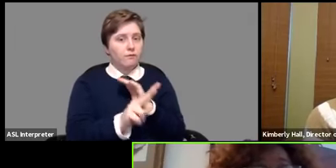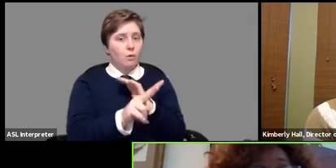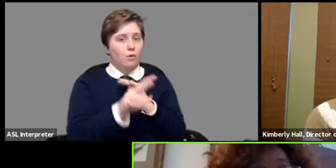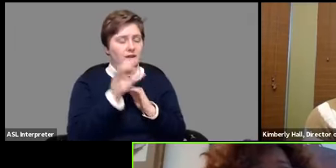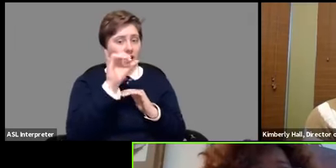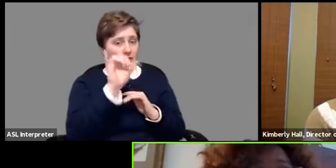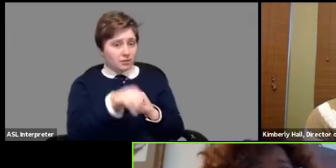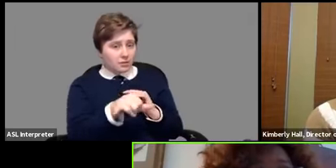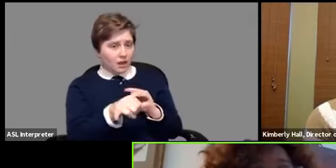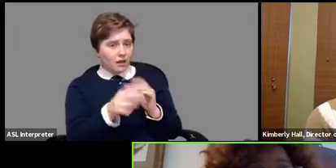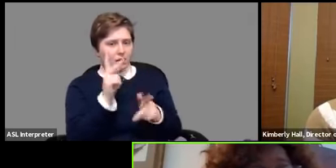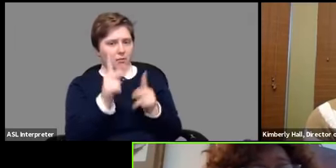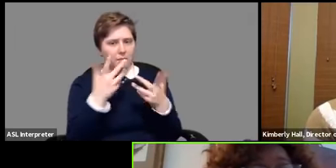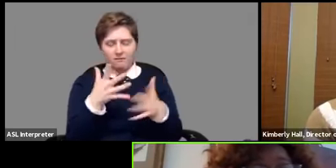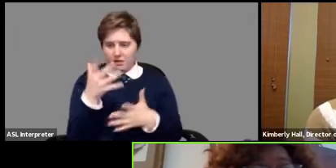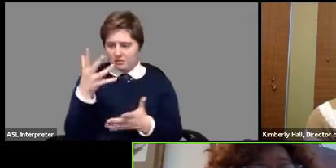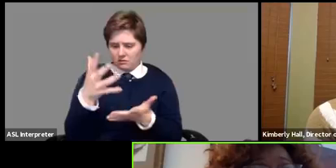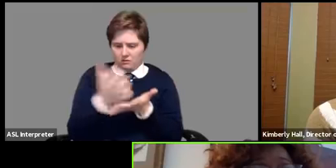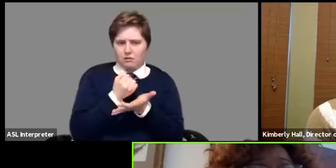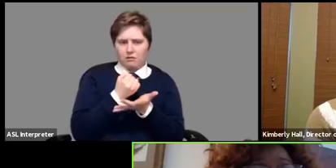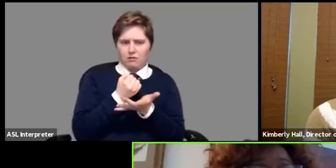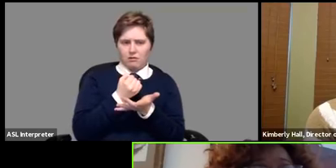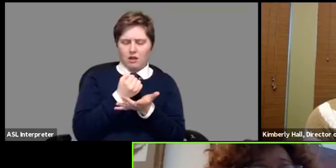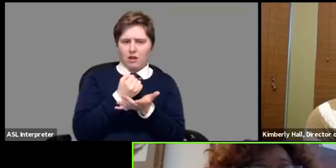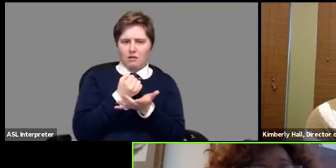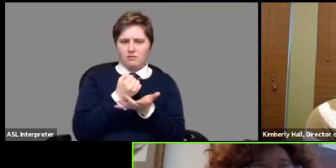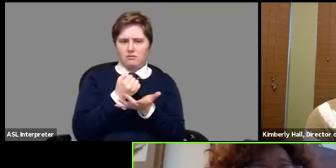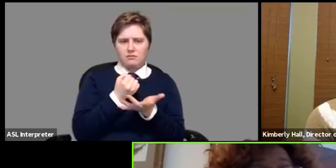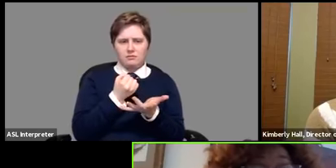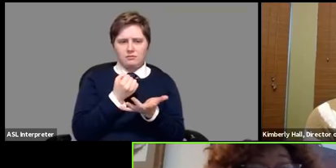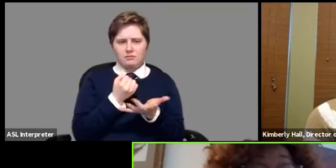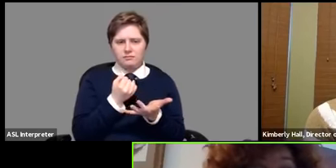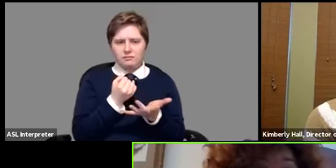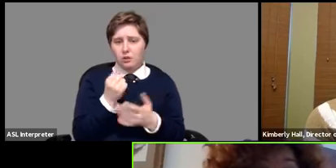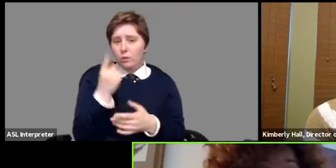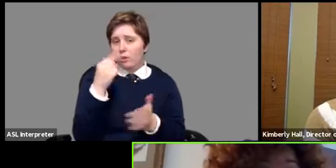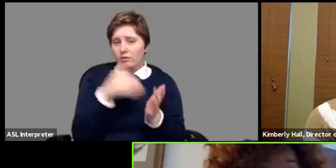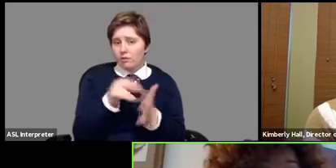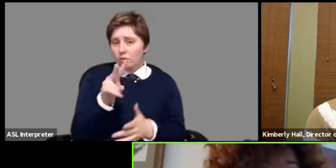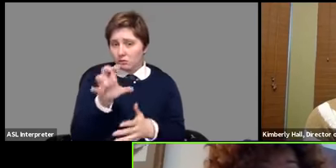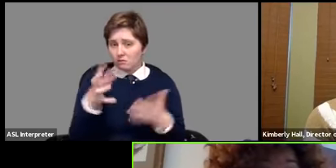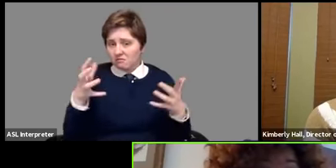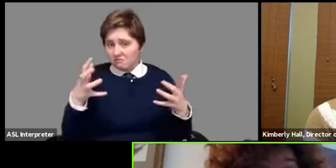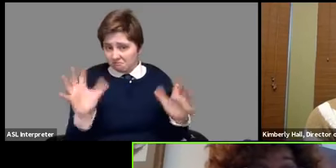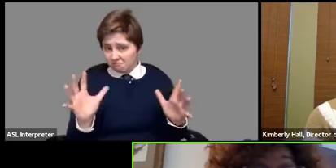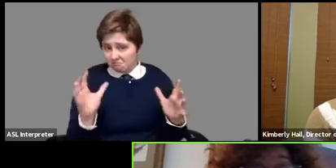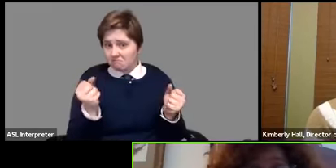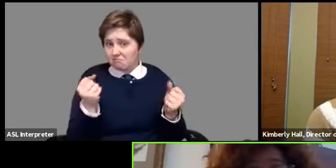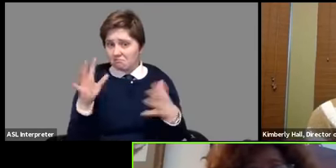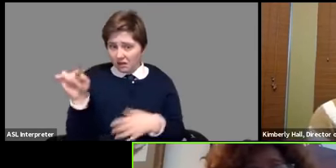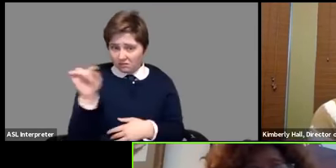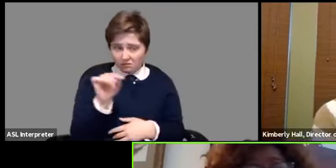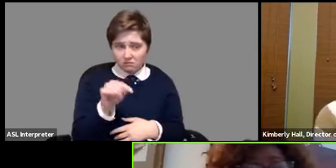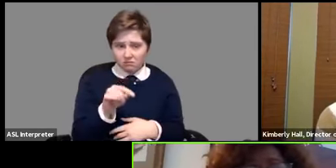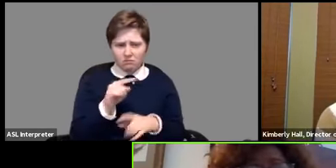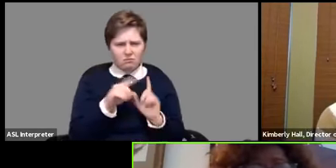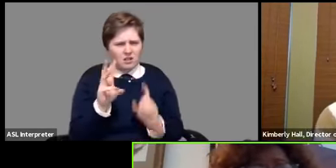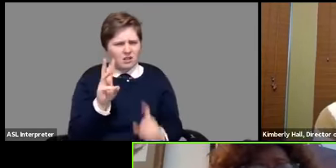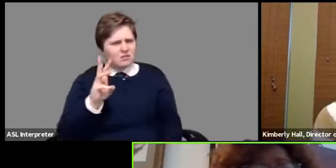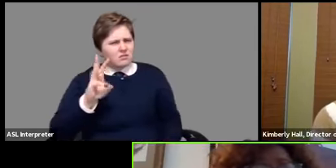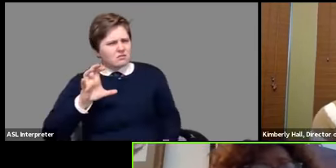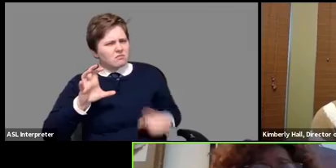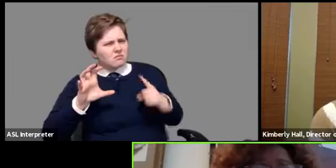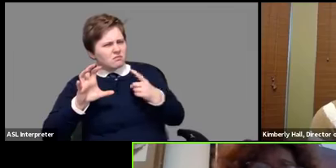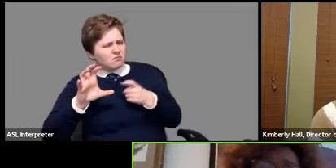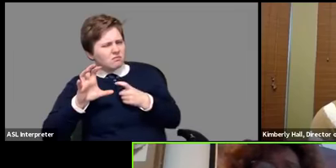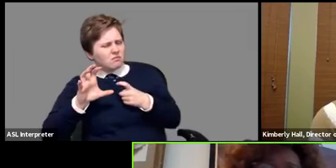um people have gotten the the um twelve hundred dollar payments many of them have but the six hundred dollar payments